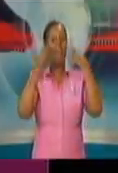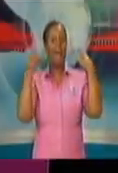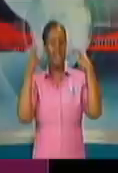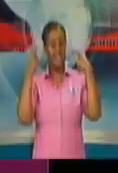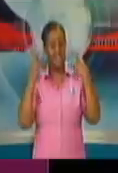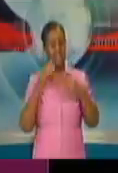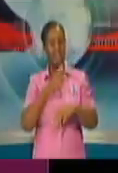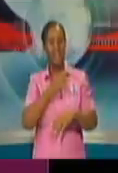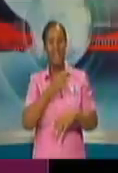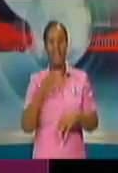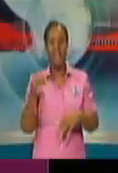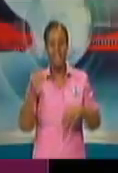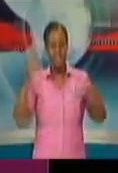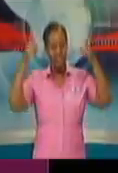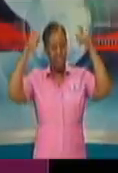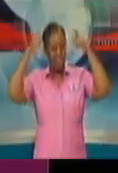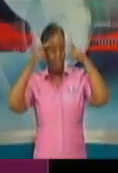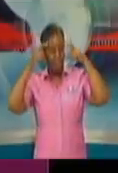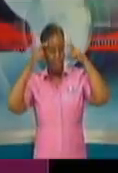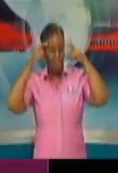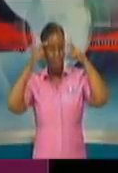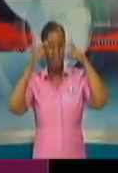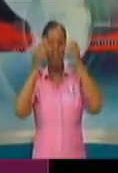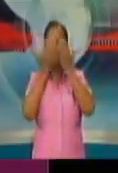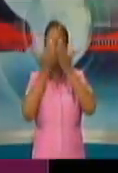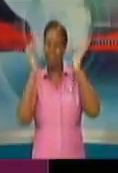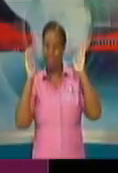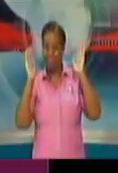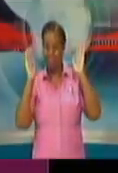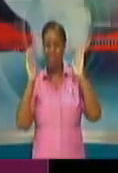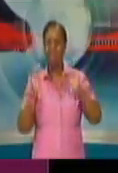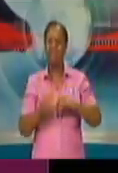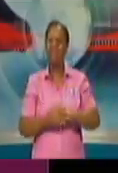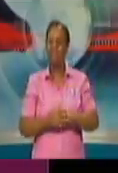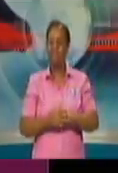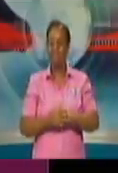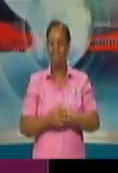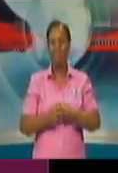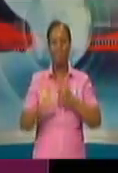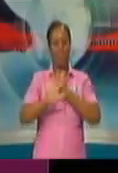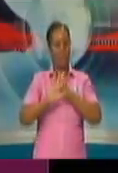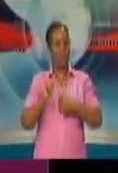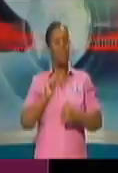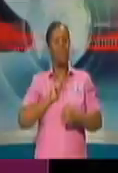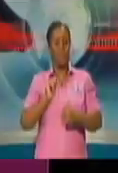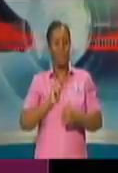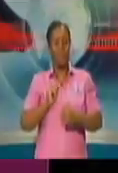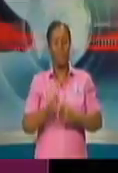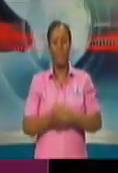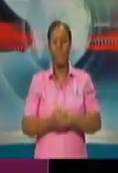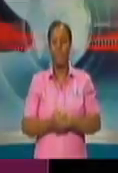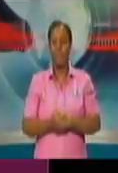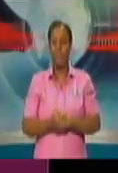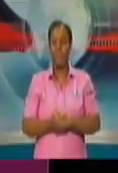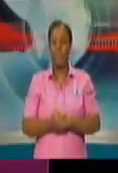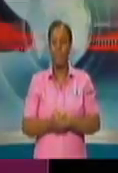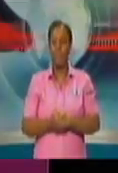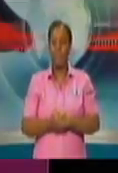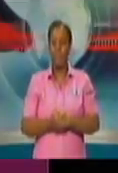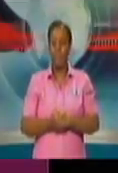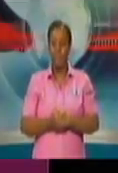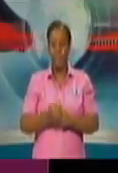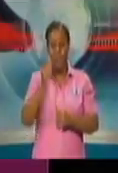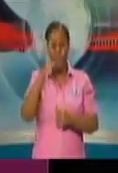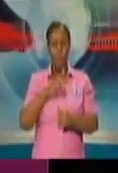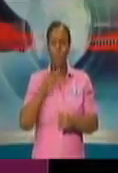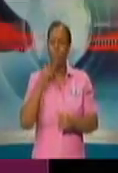because he felt he needed to protect himself. And I'll give you what that pie man in QREP said to me this morning. He